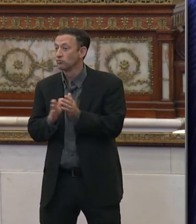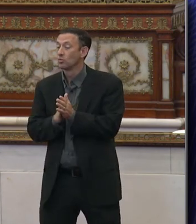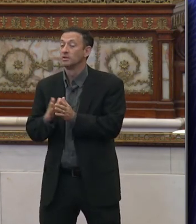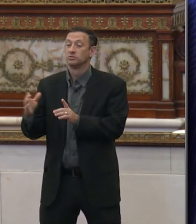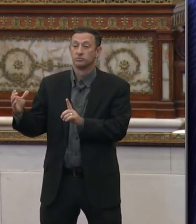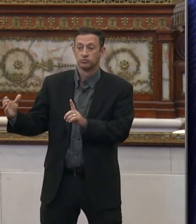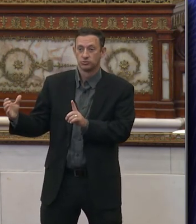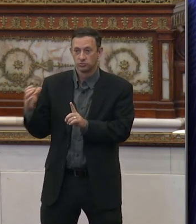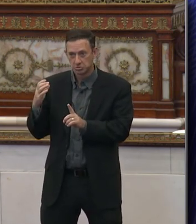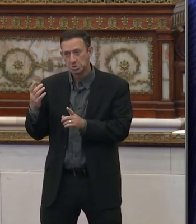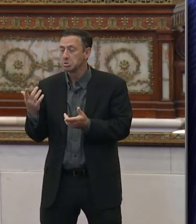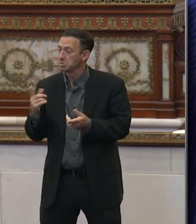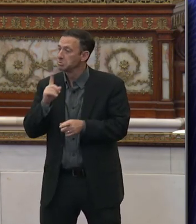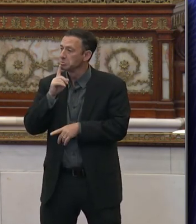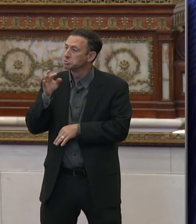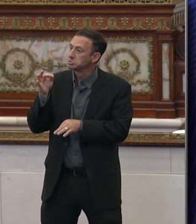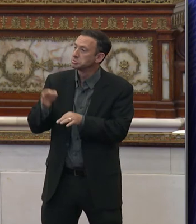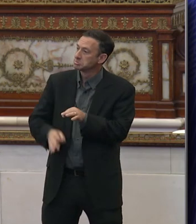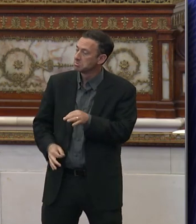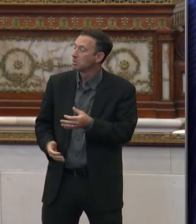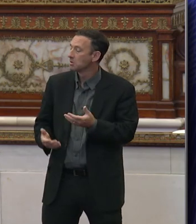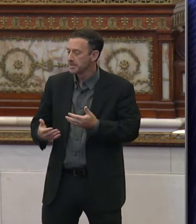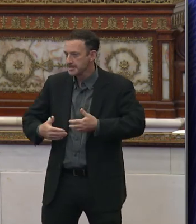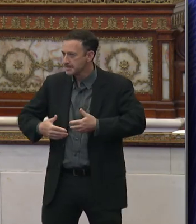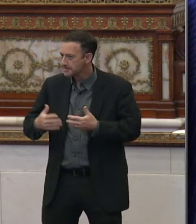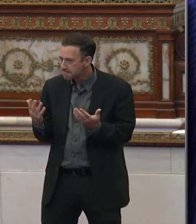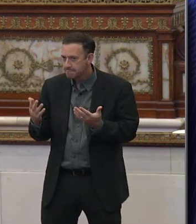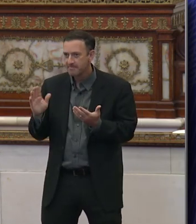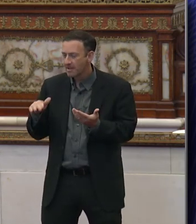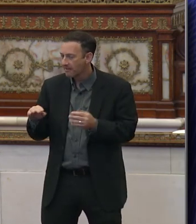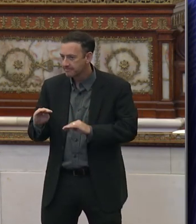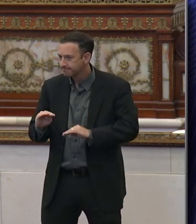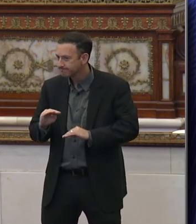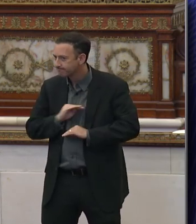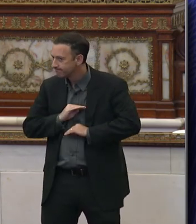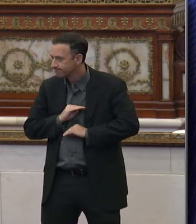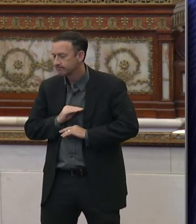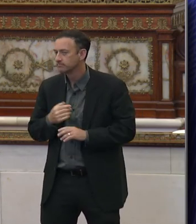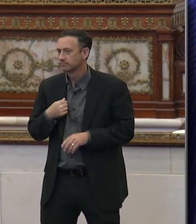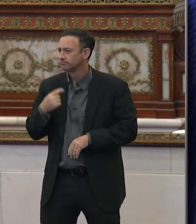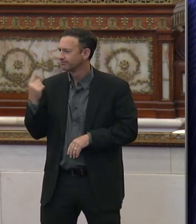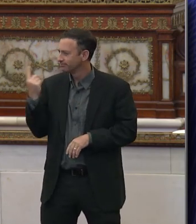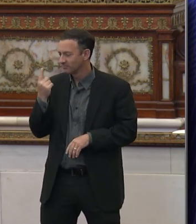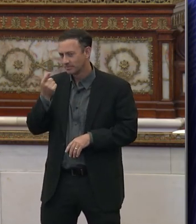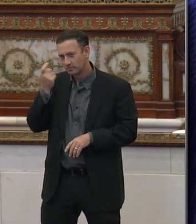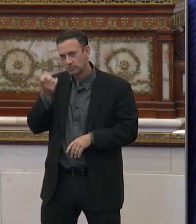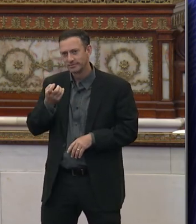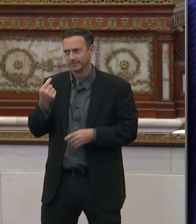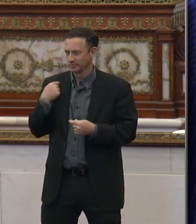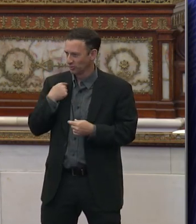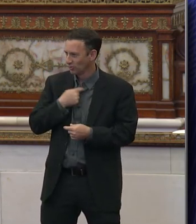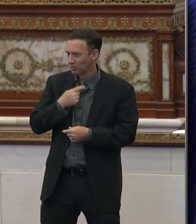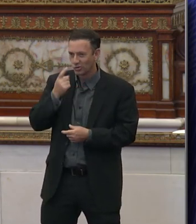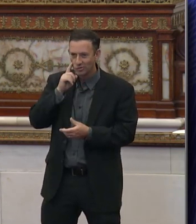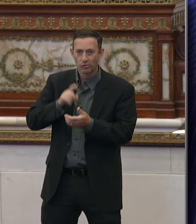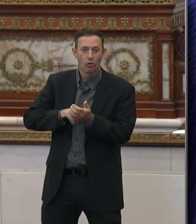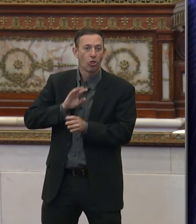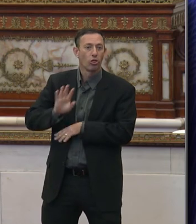have been pretty simple, and they haven't been met. So I'm wondering, because of the negligence that we've seen,